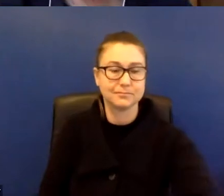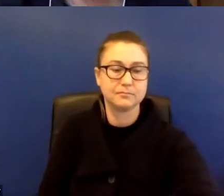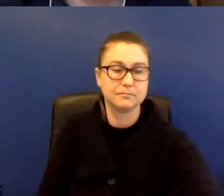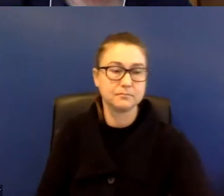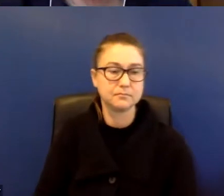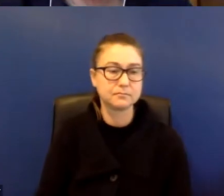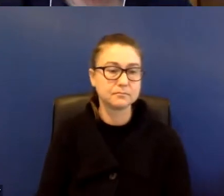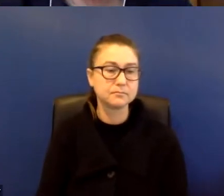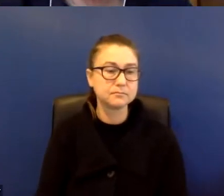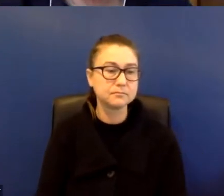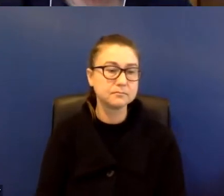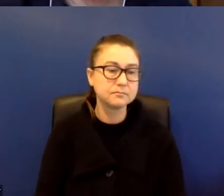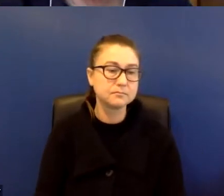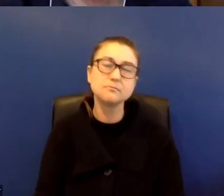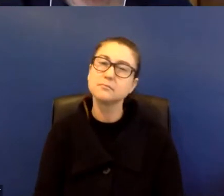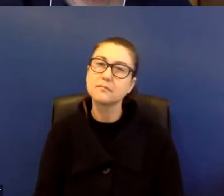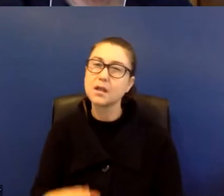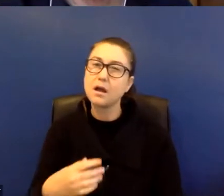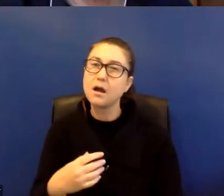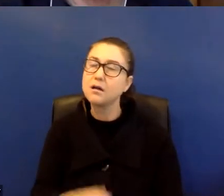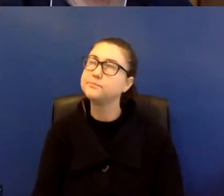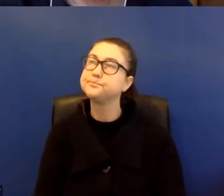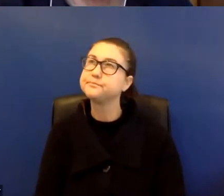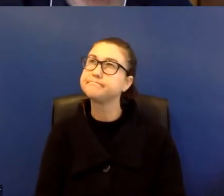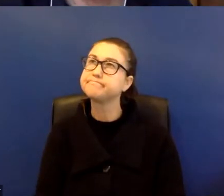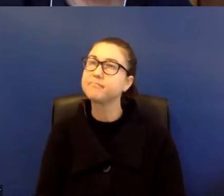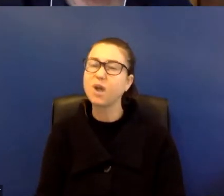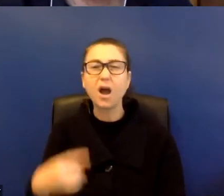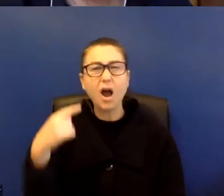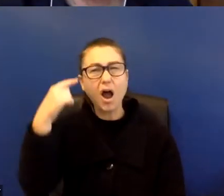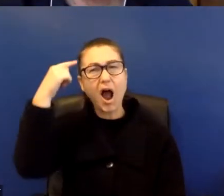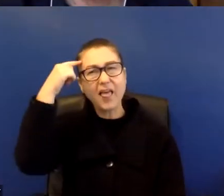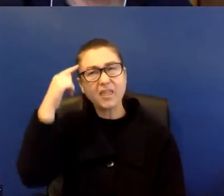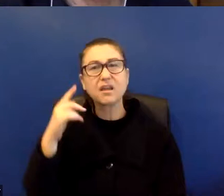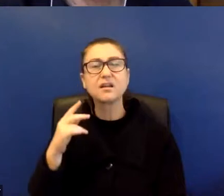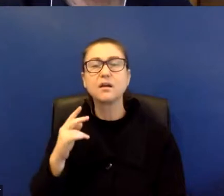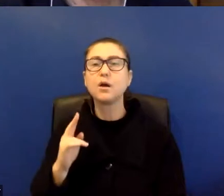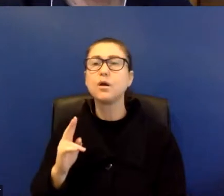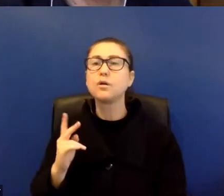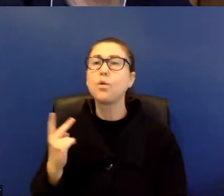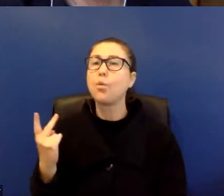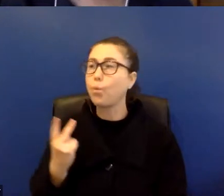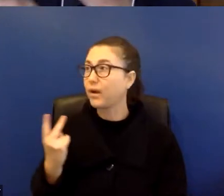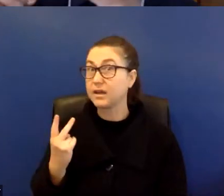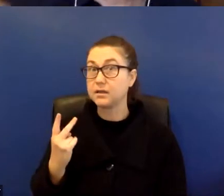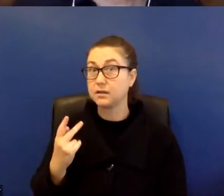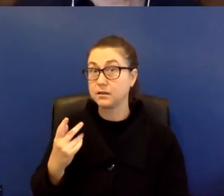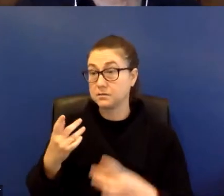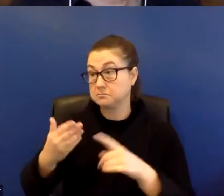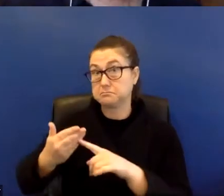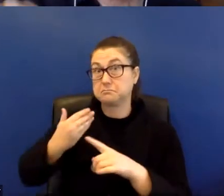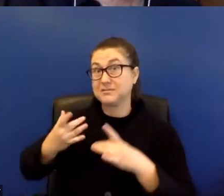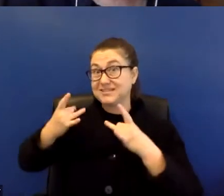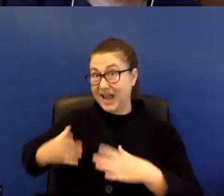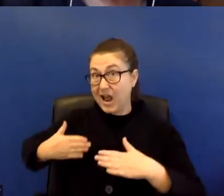Well, we've been, we've, I think we've taken quite a conscious decision at the beginning of a collaborative practice to